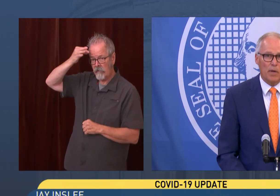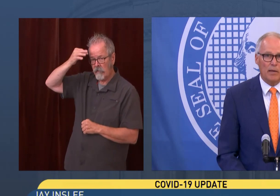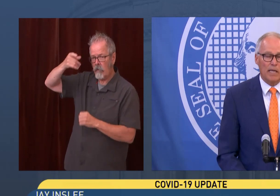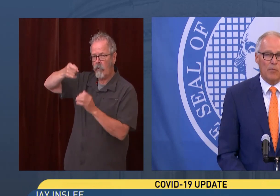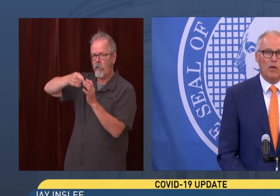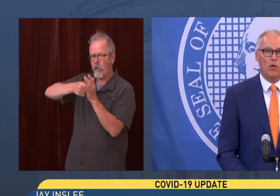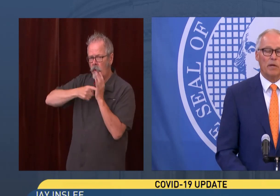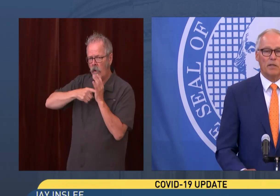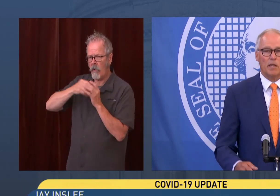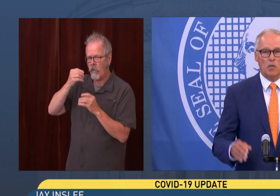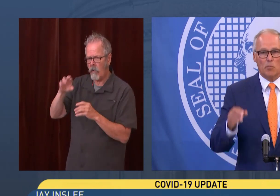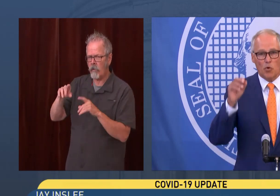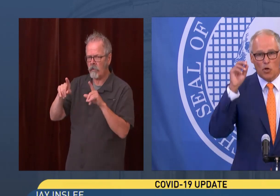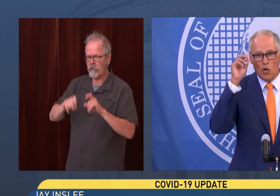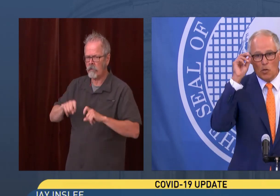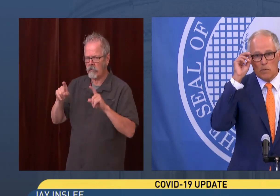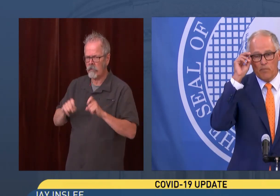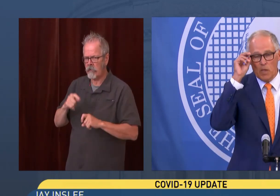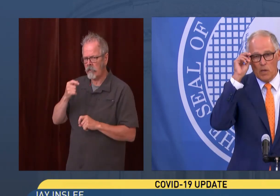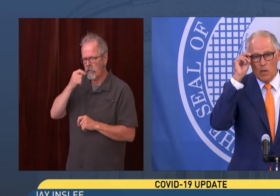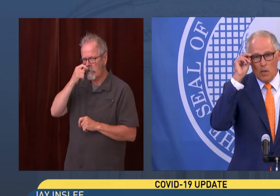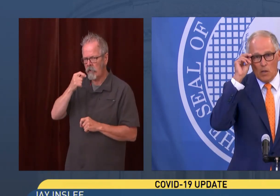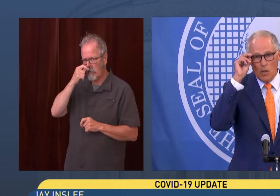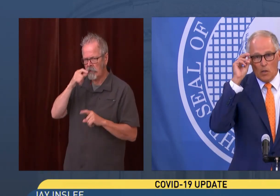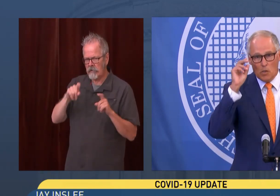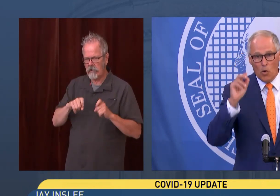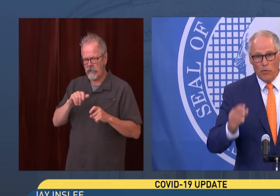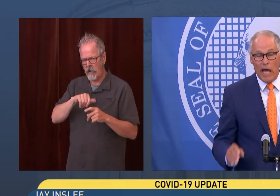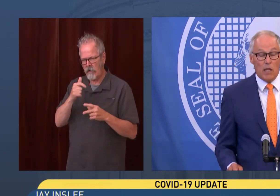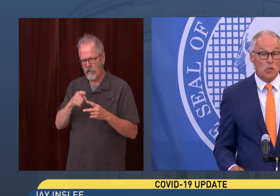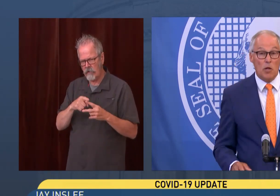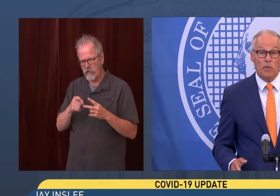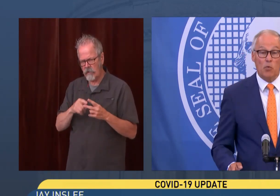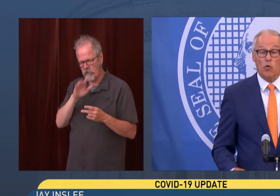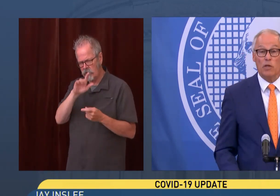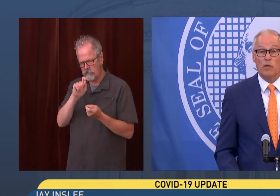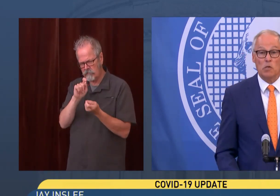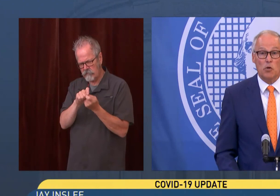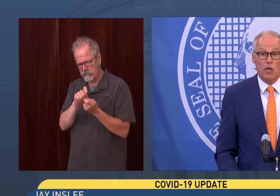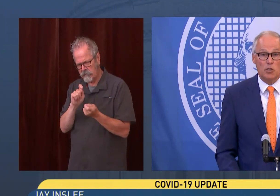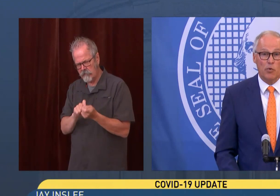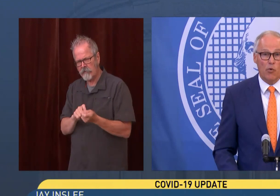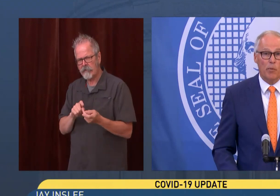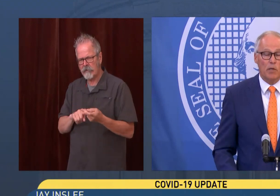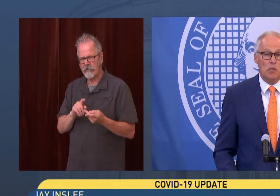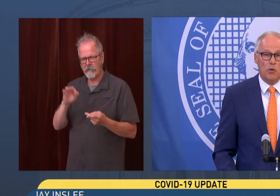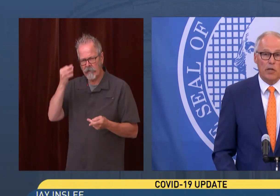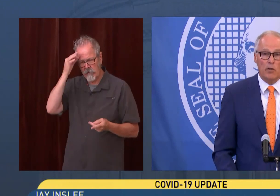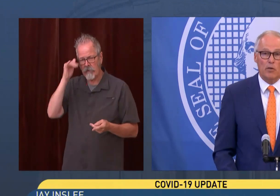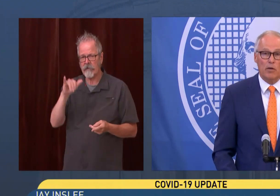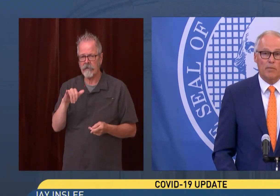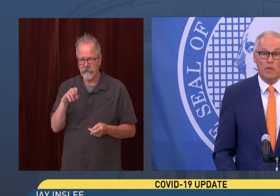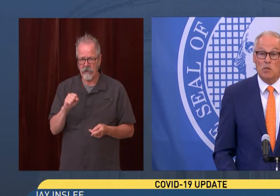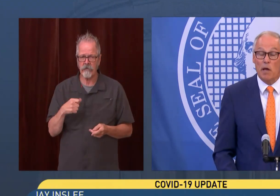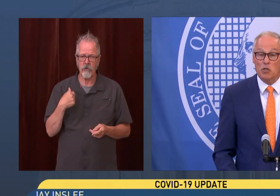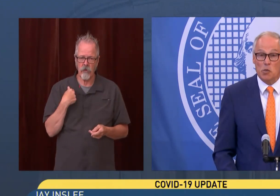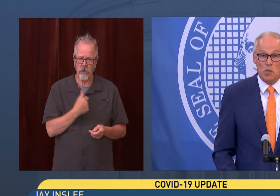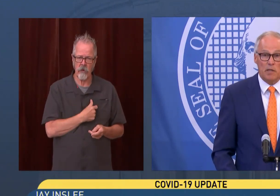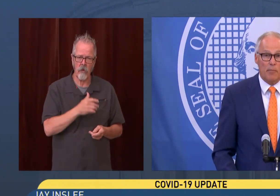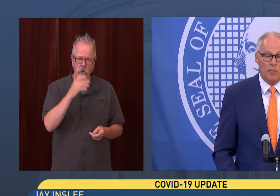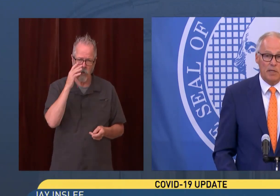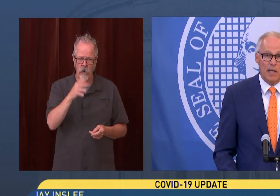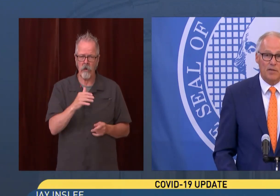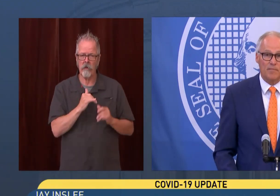recall, I can't recall about the testing protocols. So that is something worthy of consideration. We will be considering, uh, these